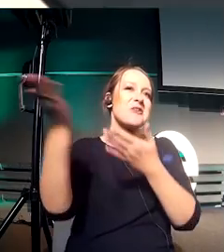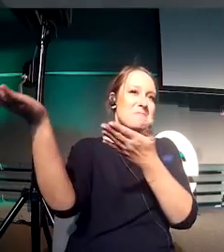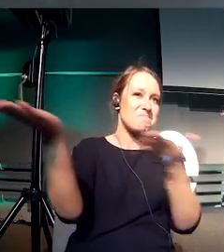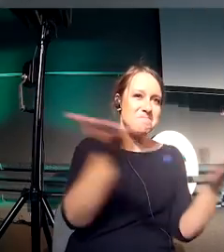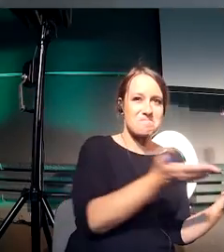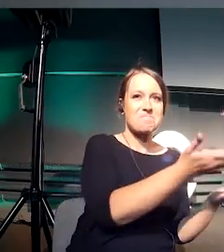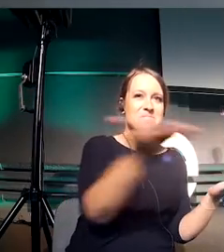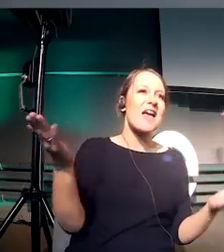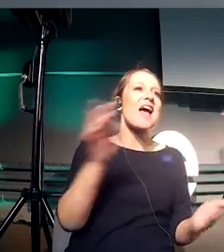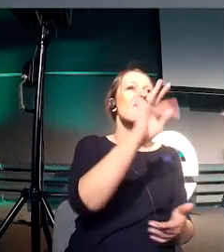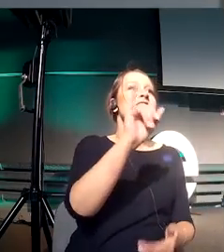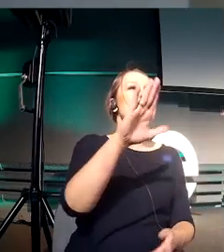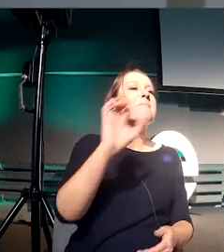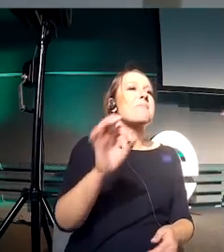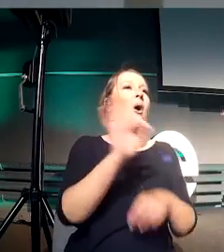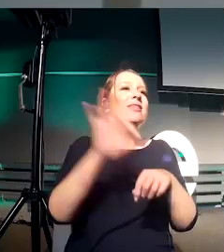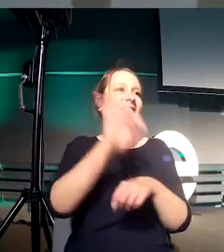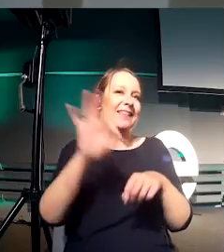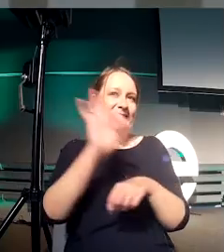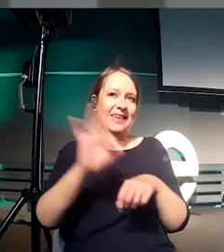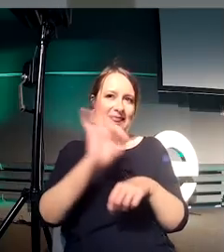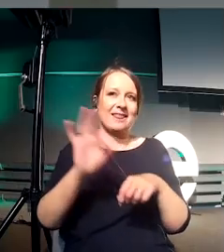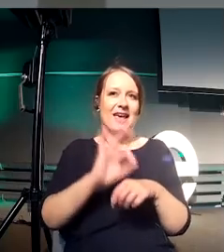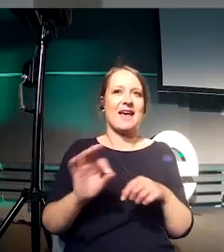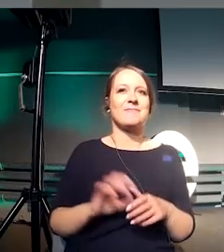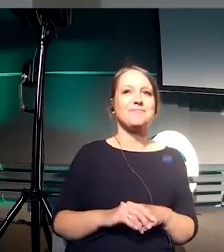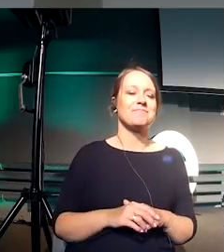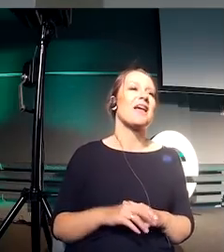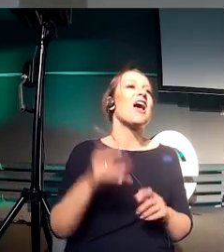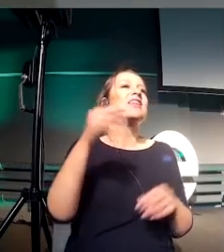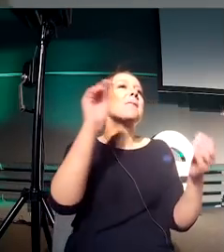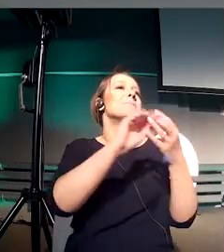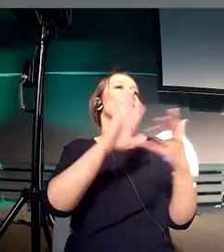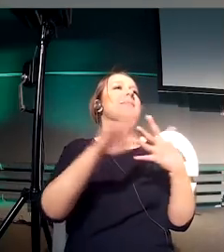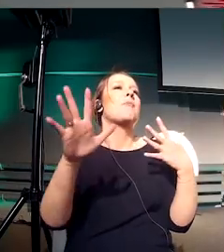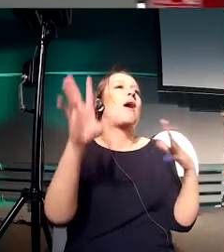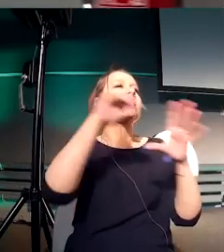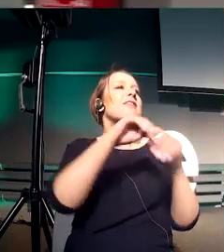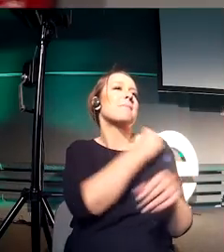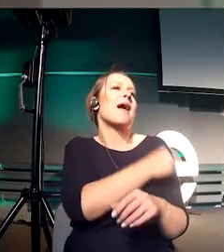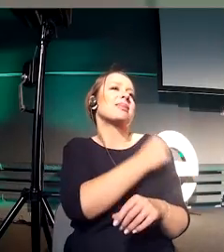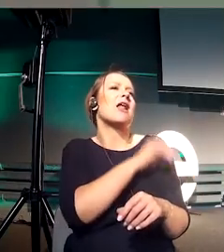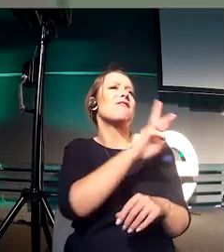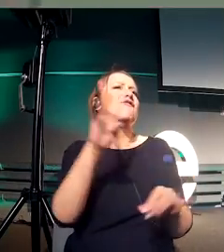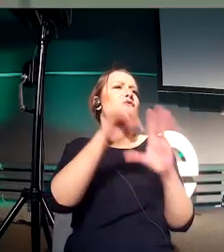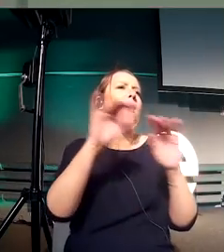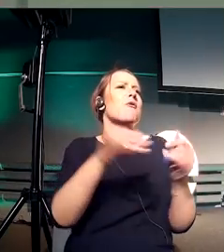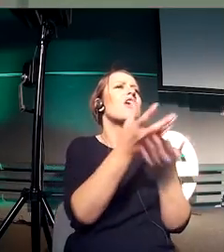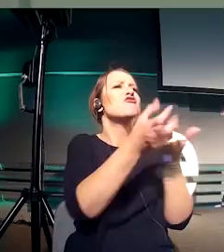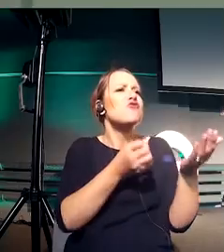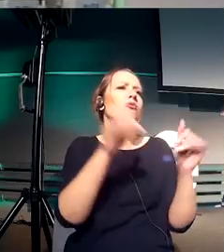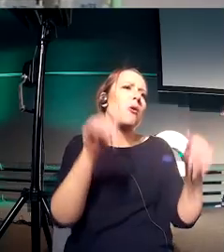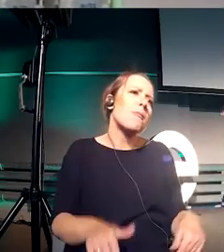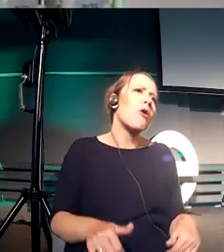They're free of charge, you can download it, you can play with them, and you can see how you can take this and